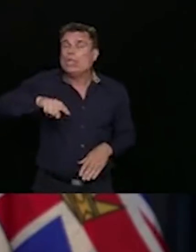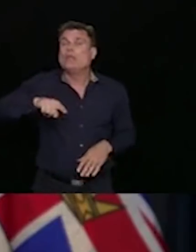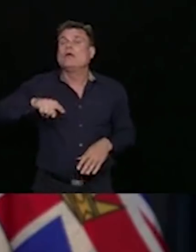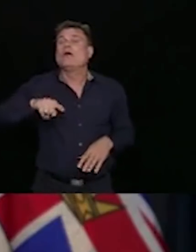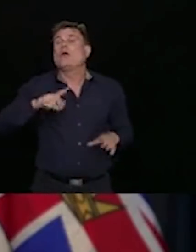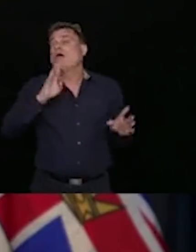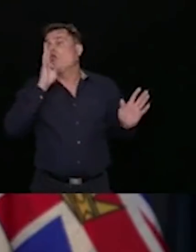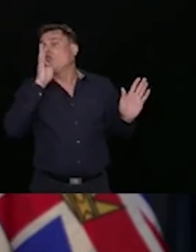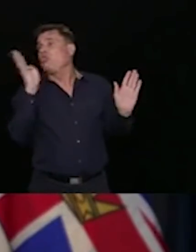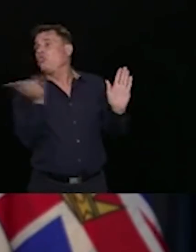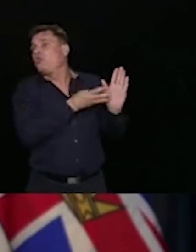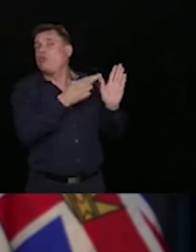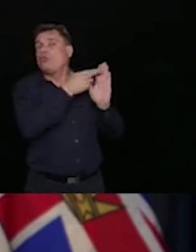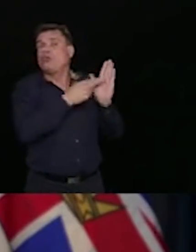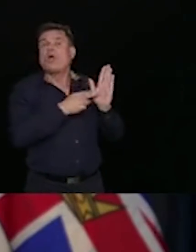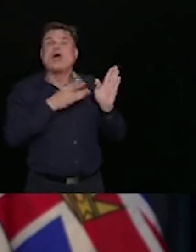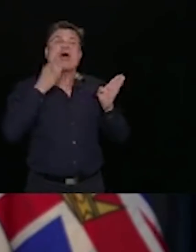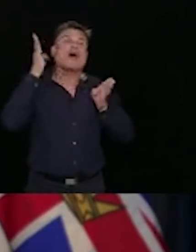will impact us all.